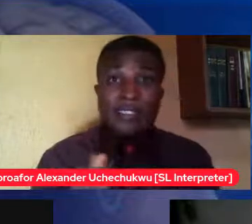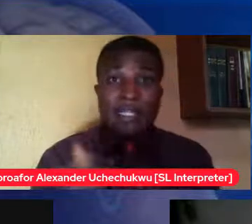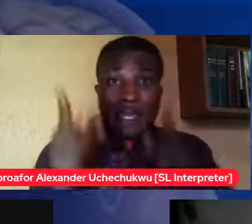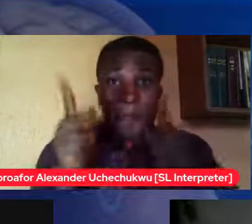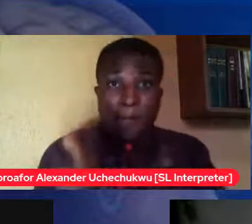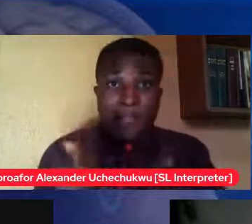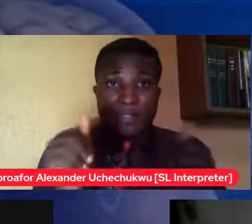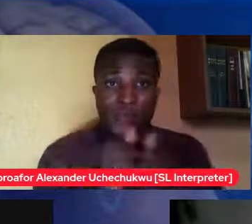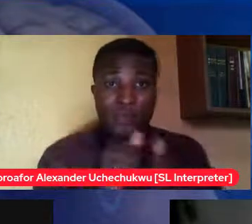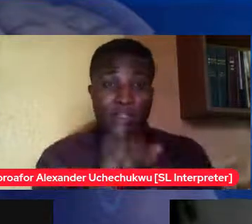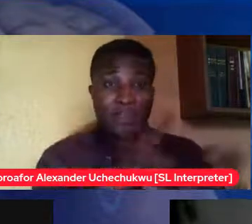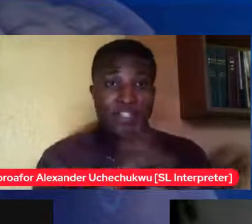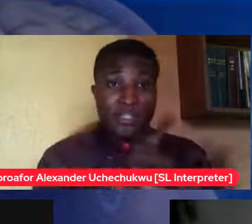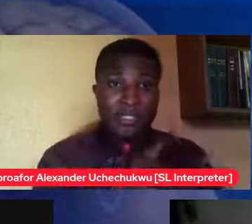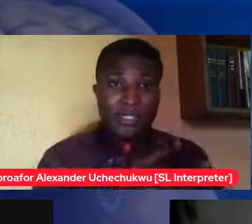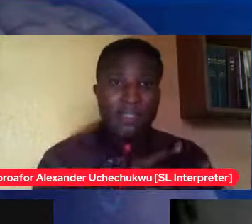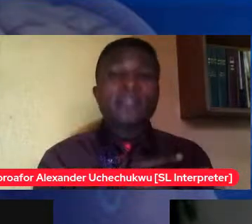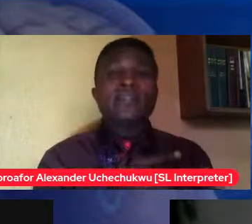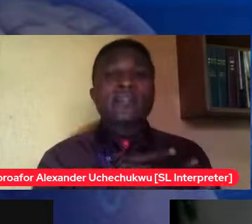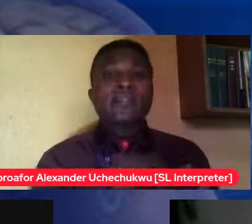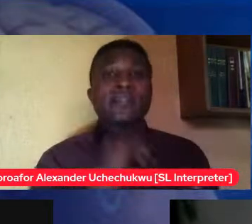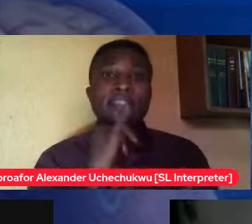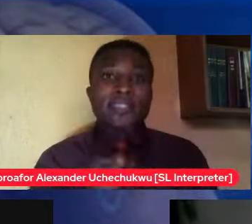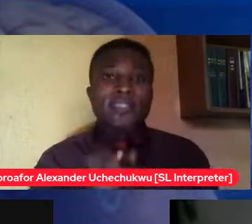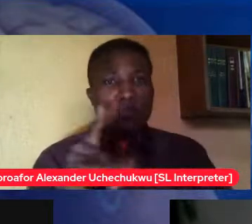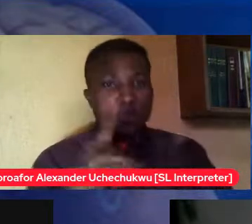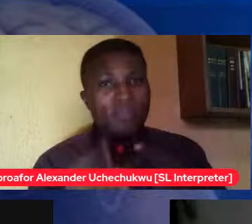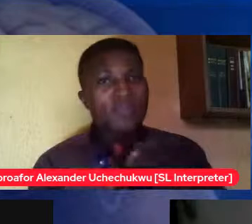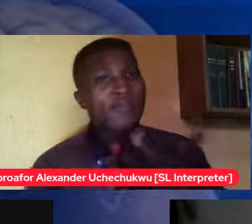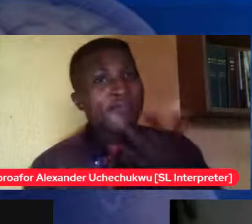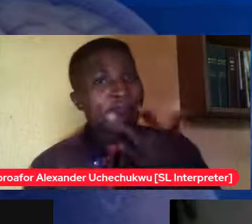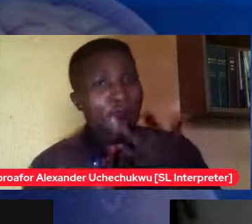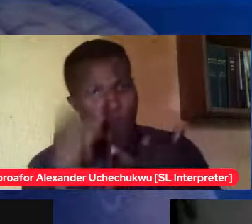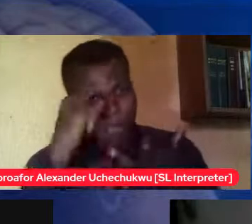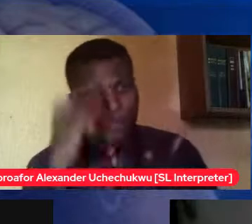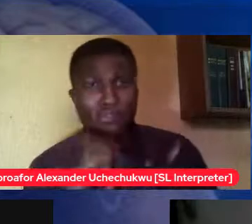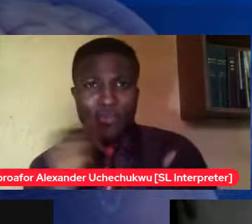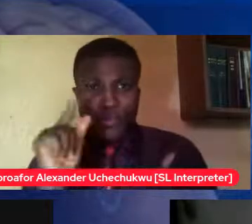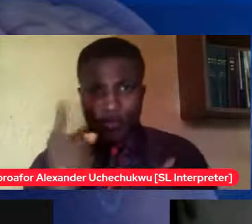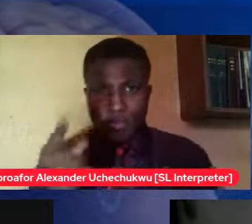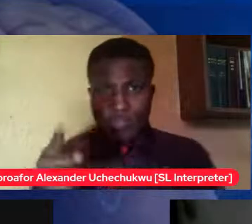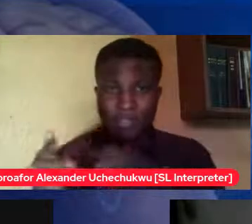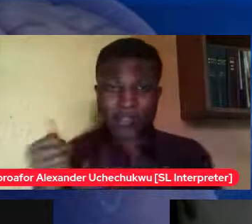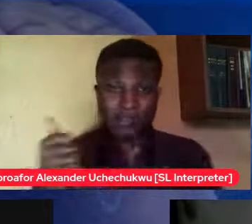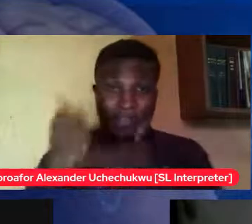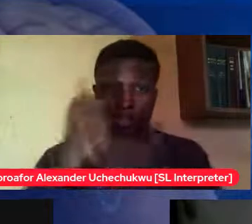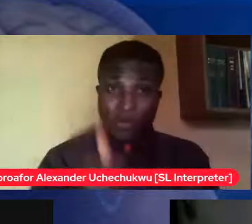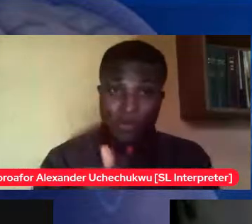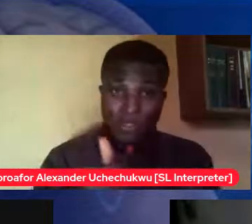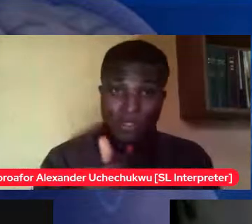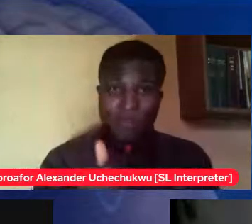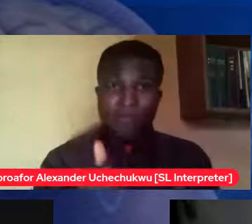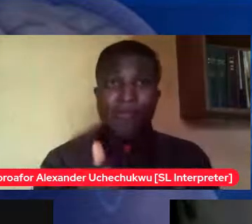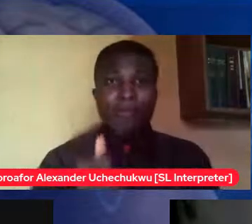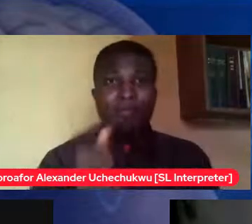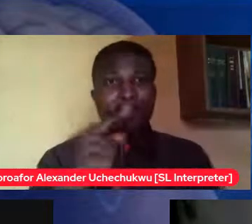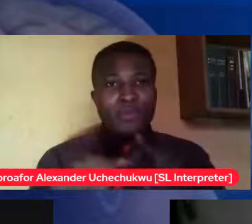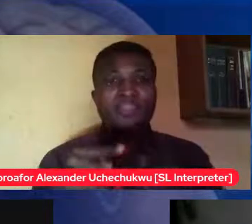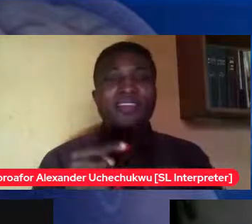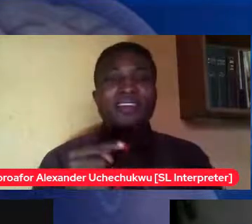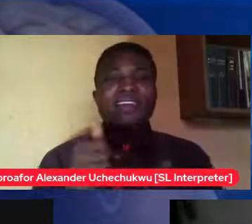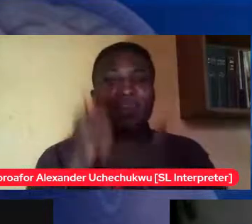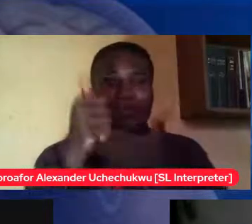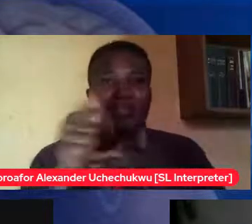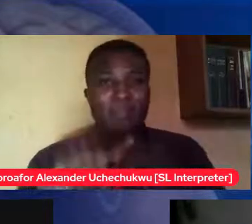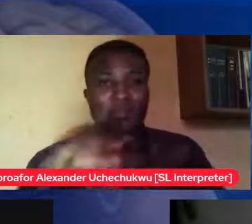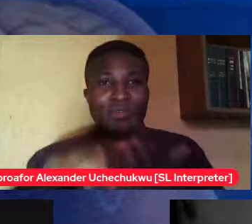because not only is this person helping them um understand like learn patience even learn patience yeah